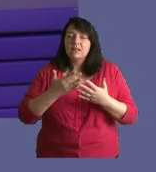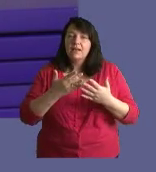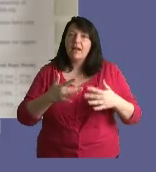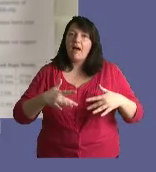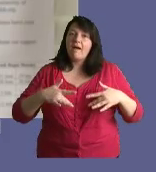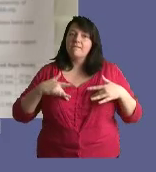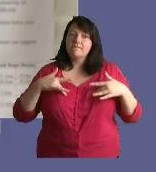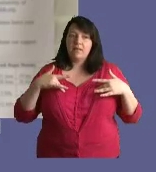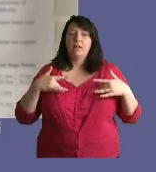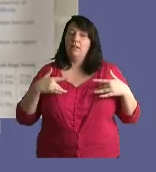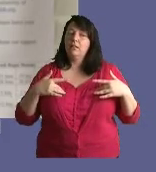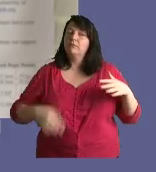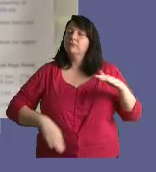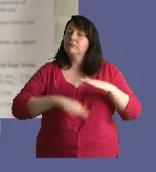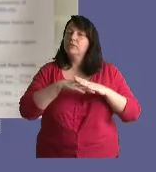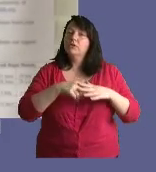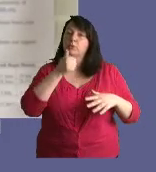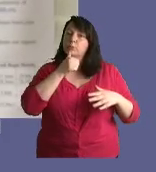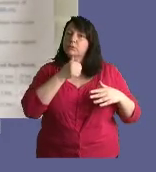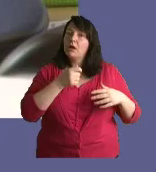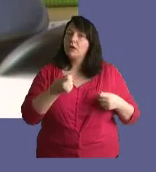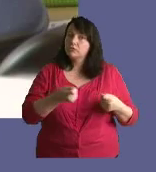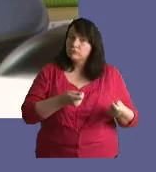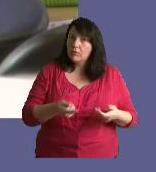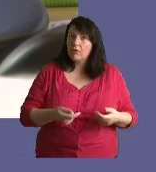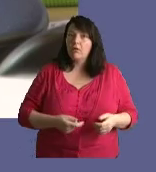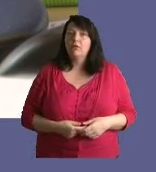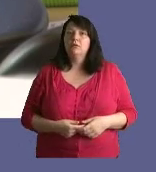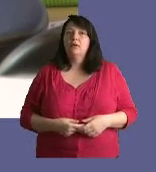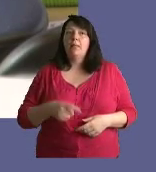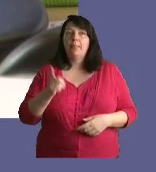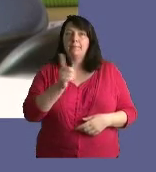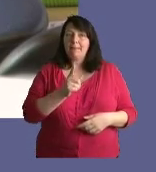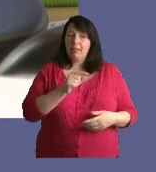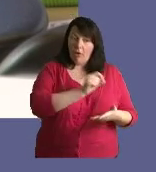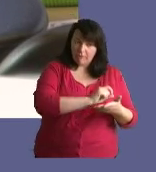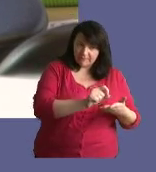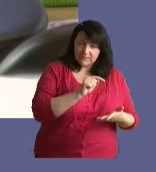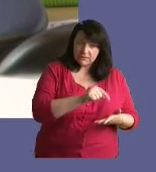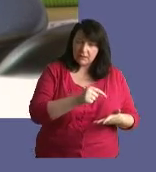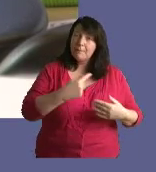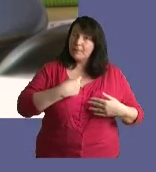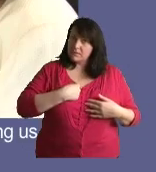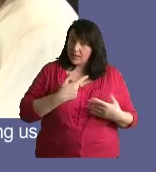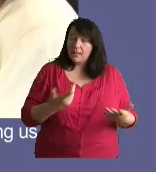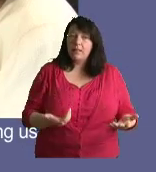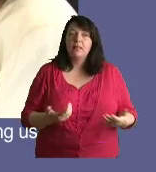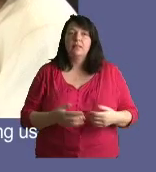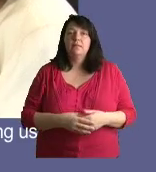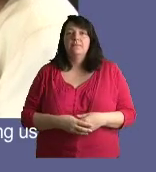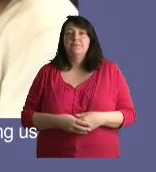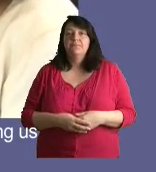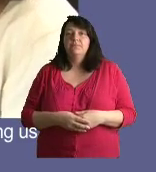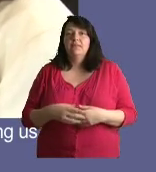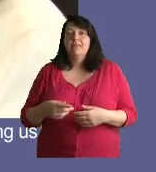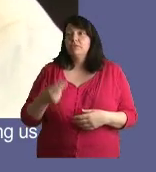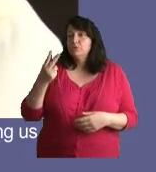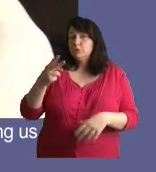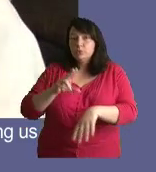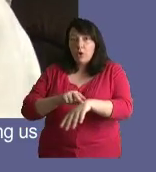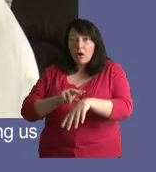study is I feel totally user-controlled that from the people in the office like myself